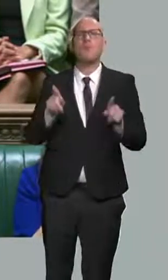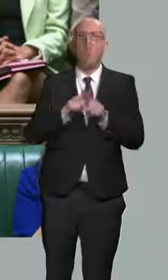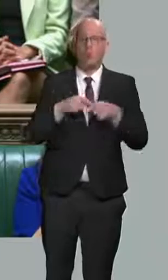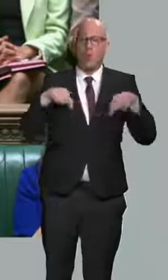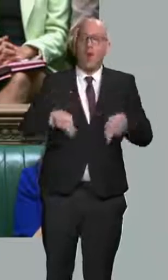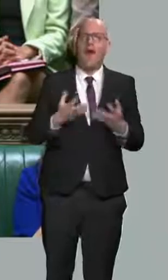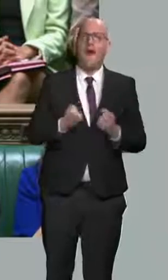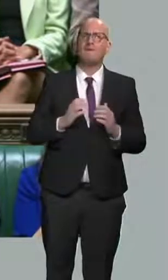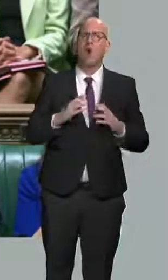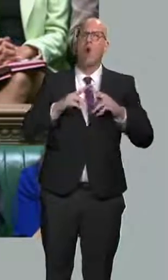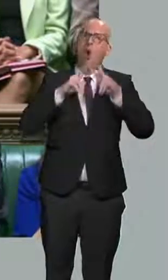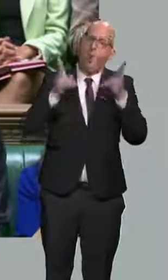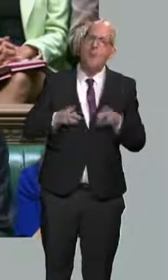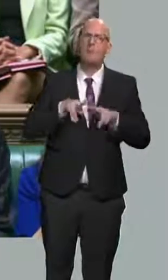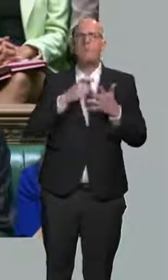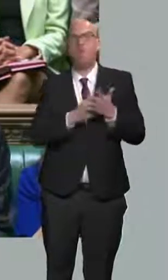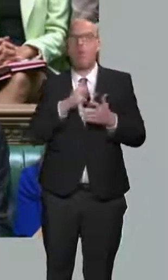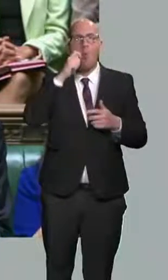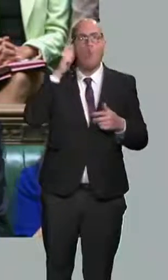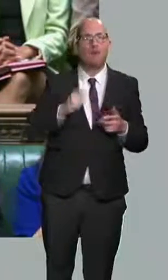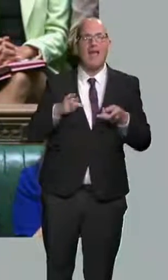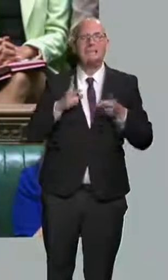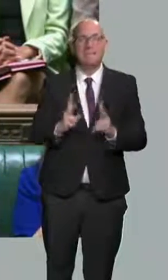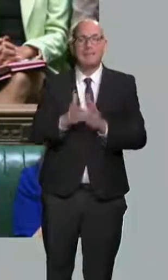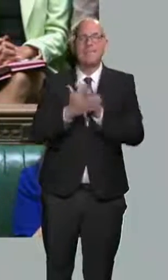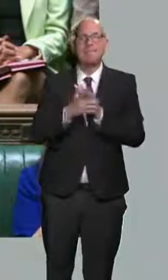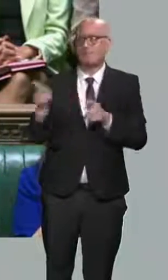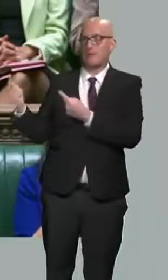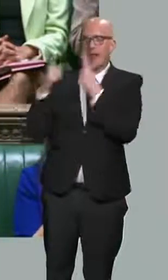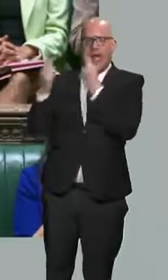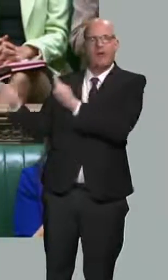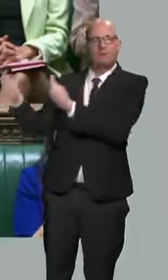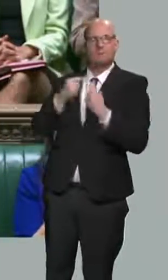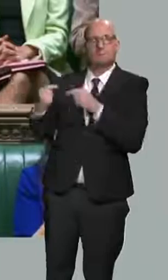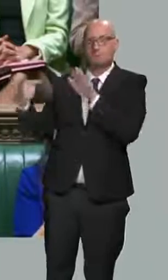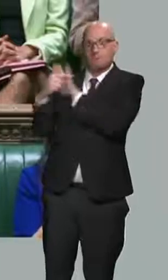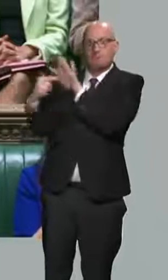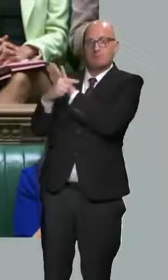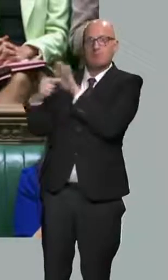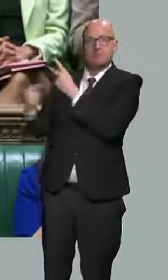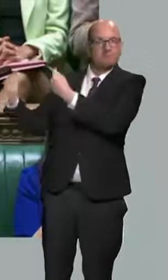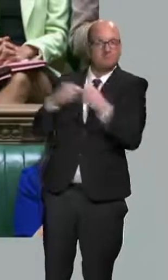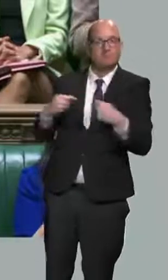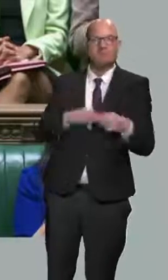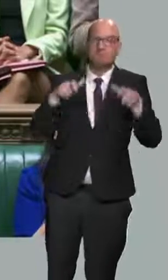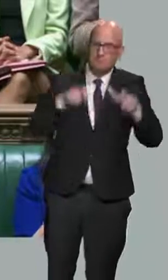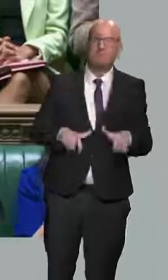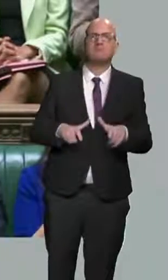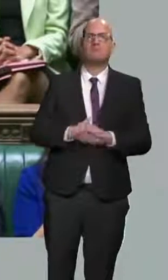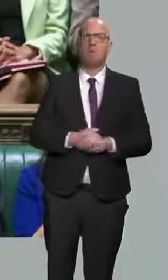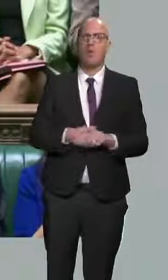those forced to flee have a route to safety here in the UK. And we are imposing sanctions of